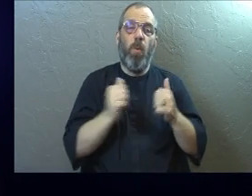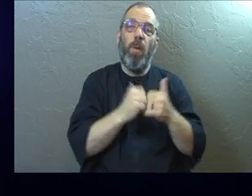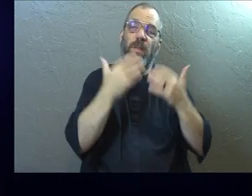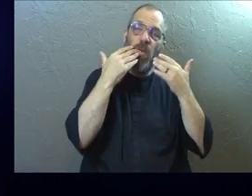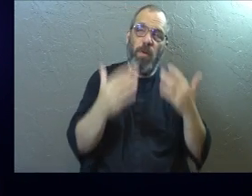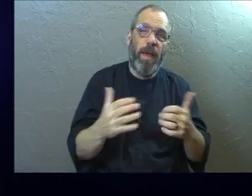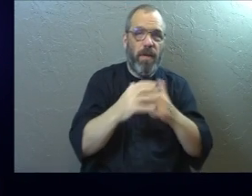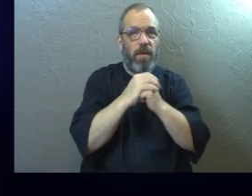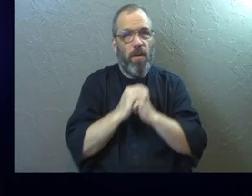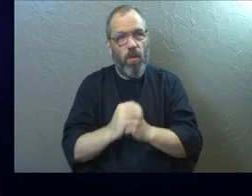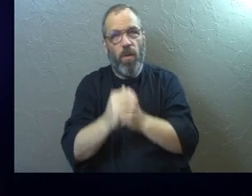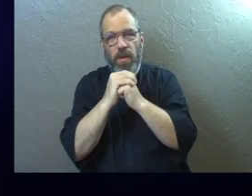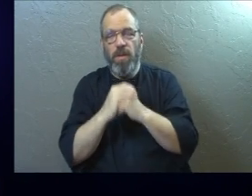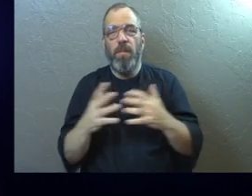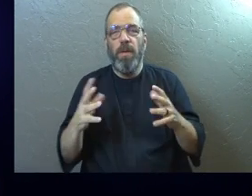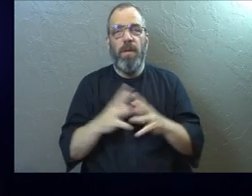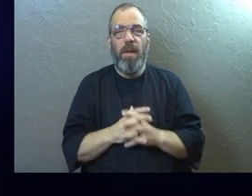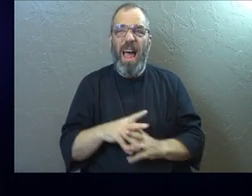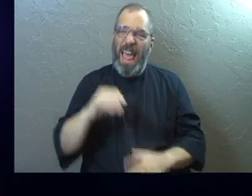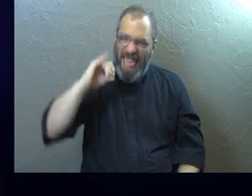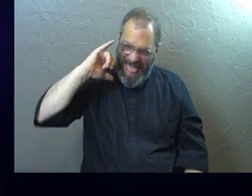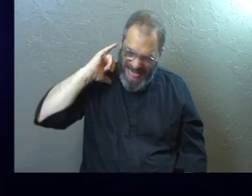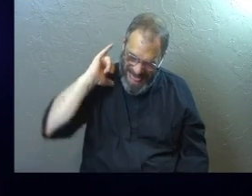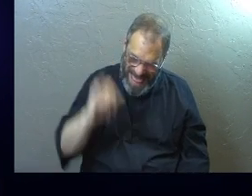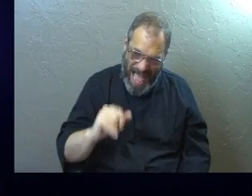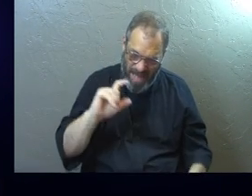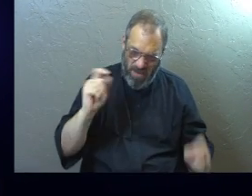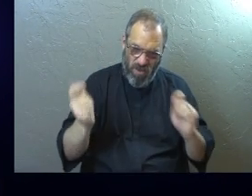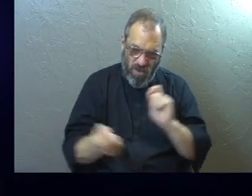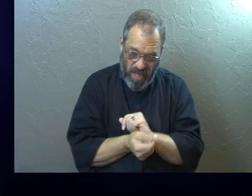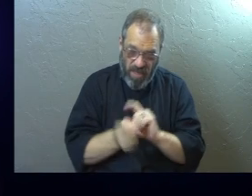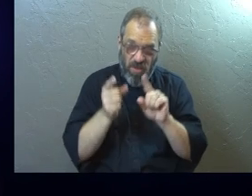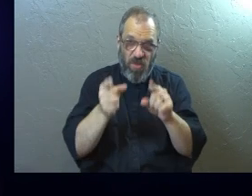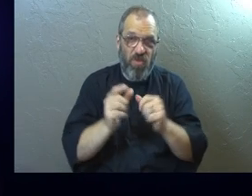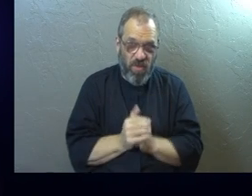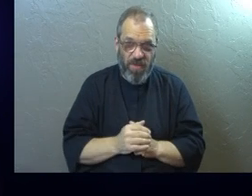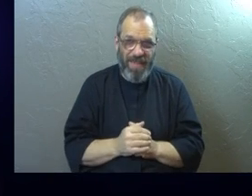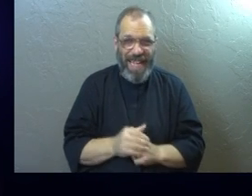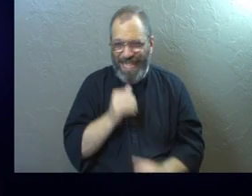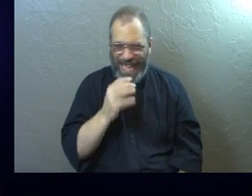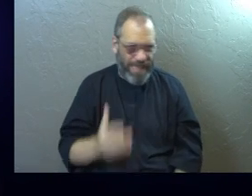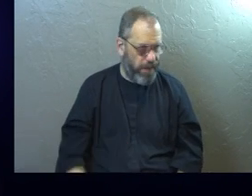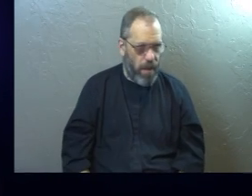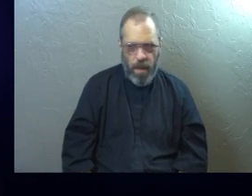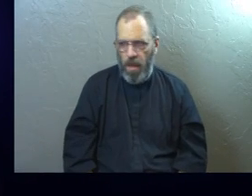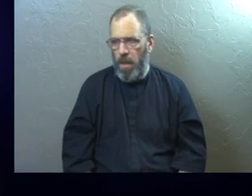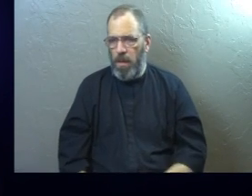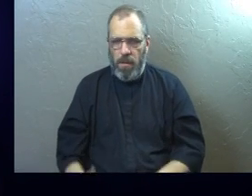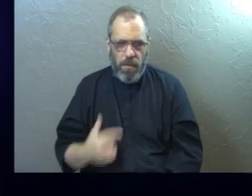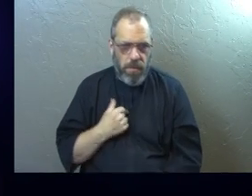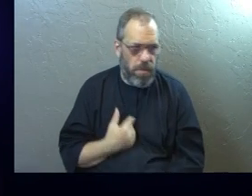and in worship. that's the thing that changes you. Not this constant